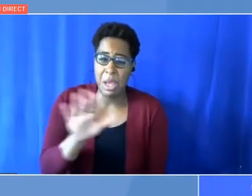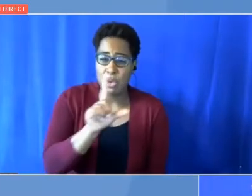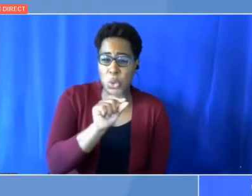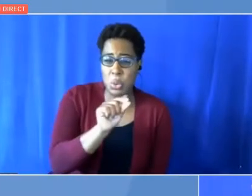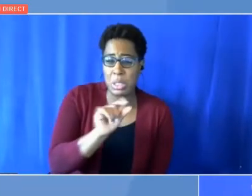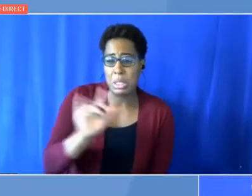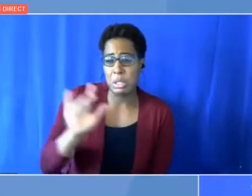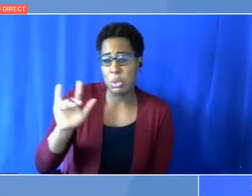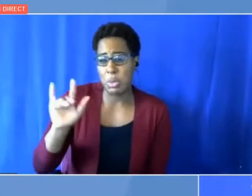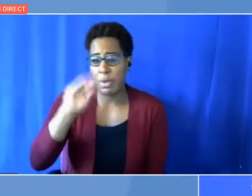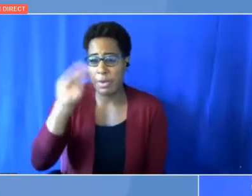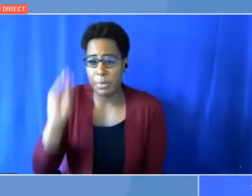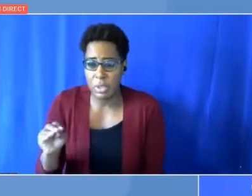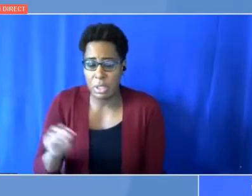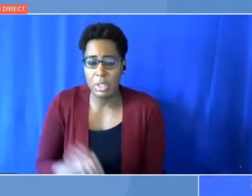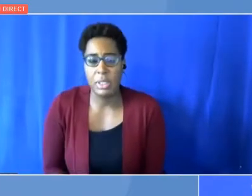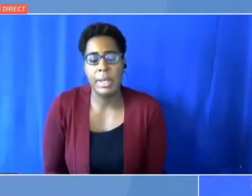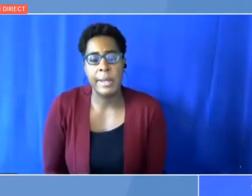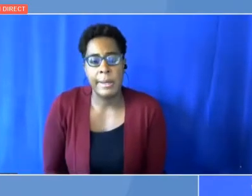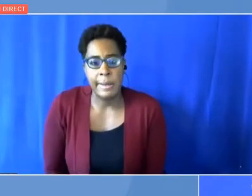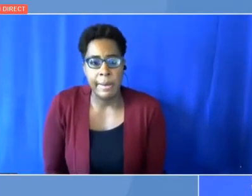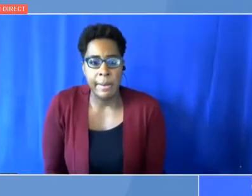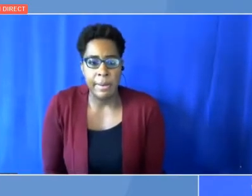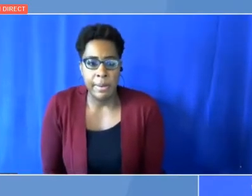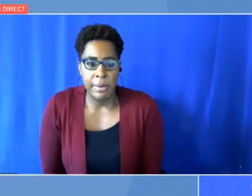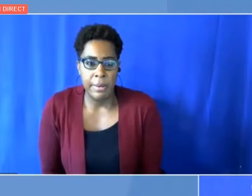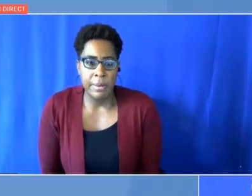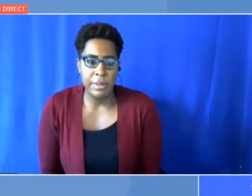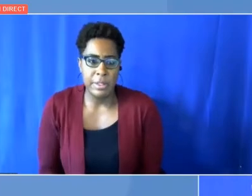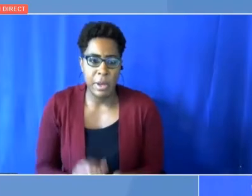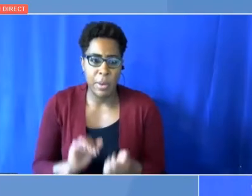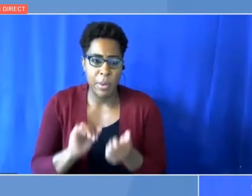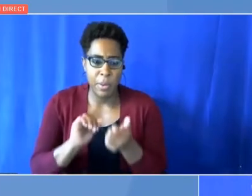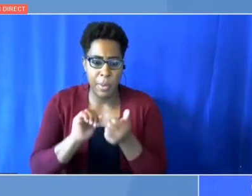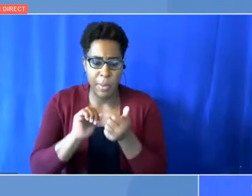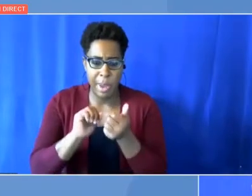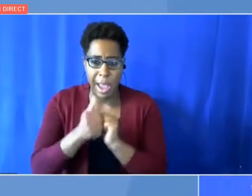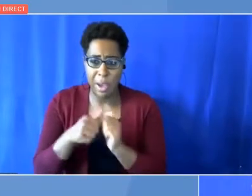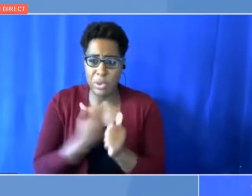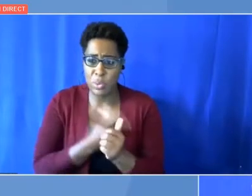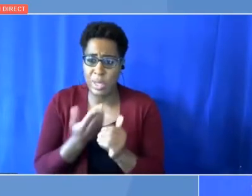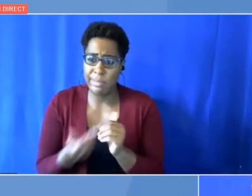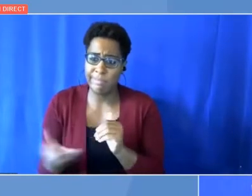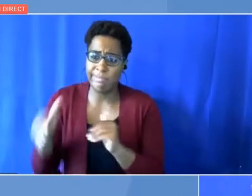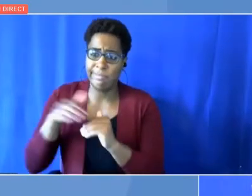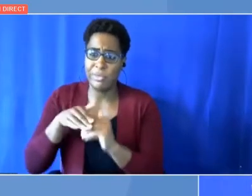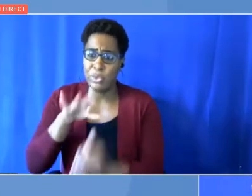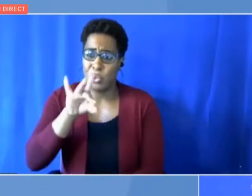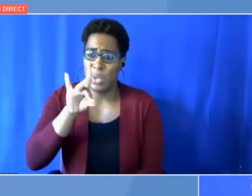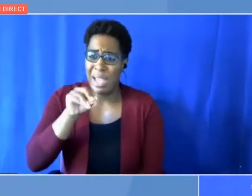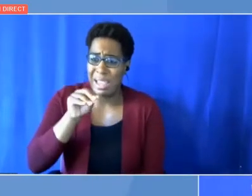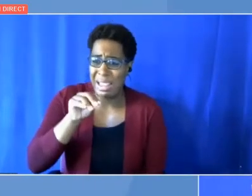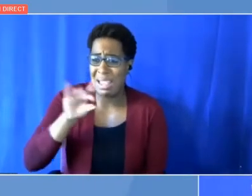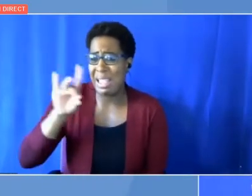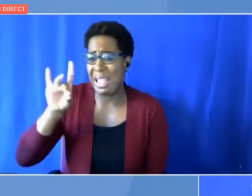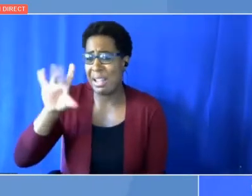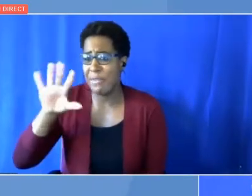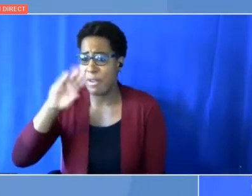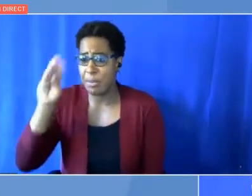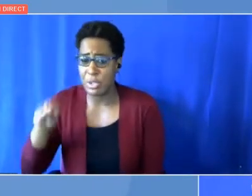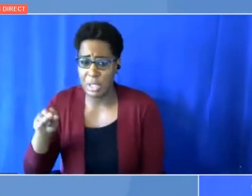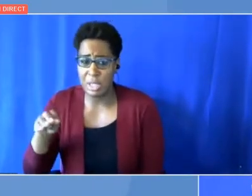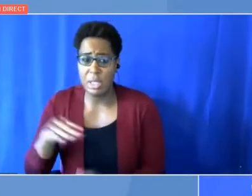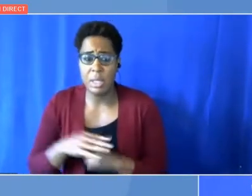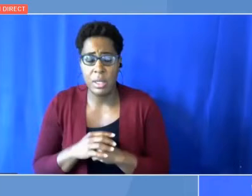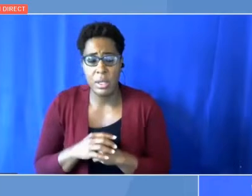So, how do we make this 85% or 86%? These two things helped us in Europe. In addition